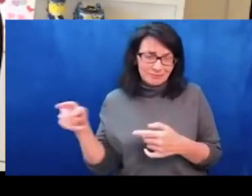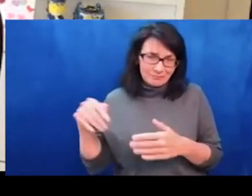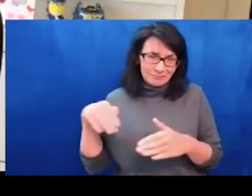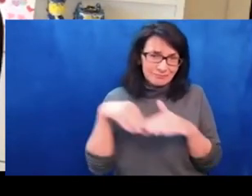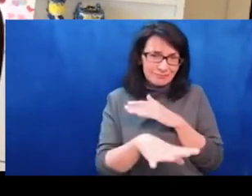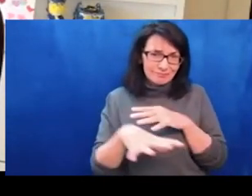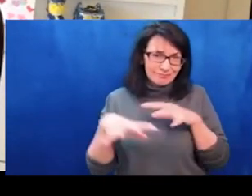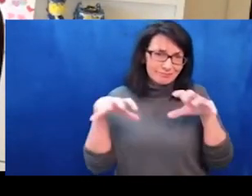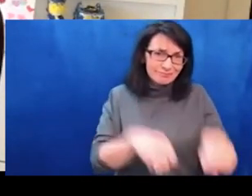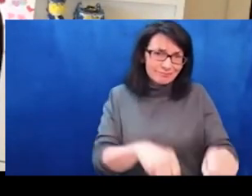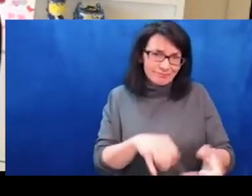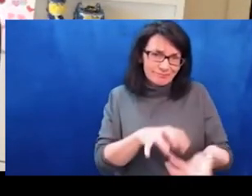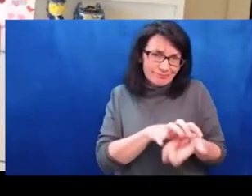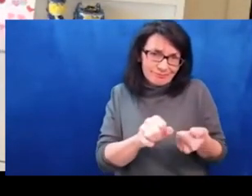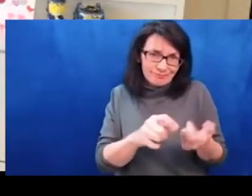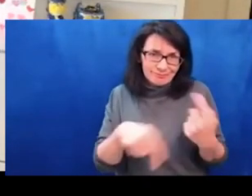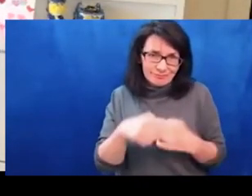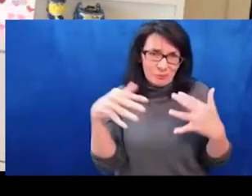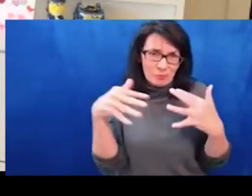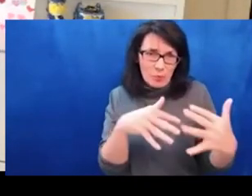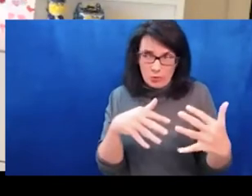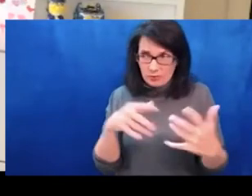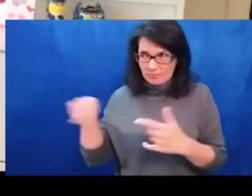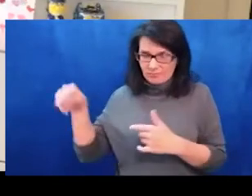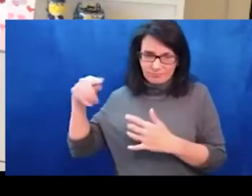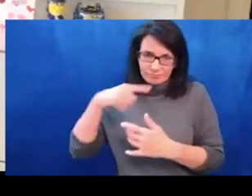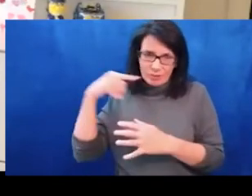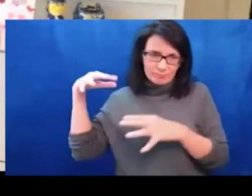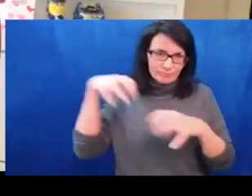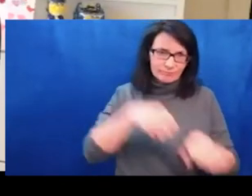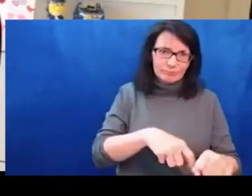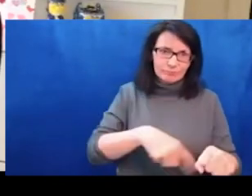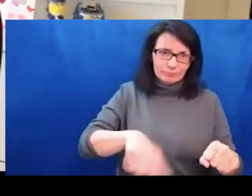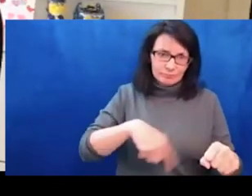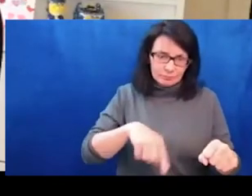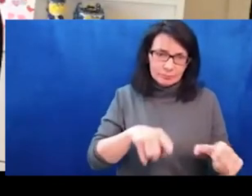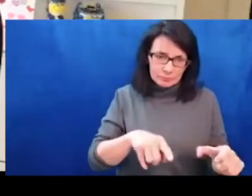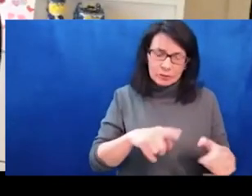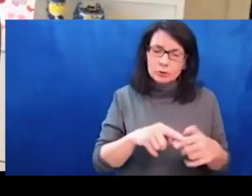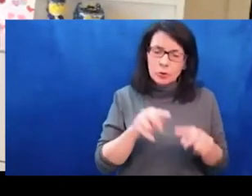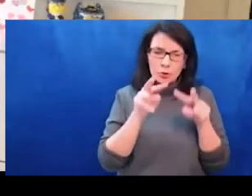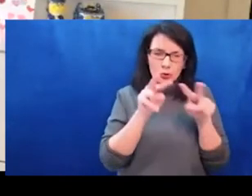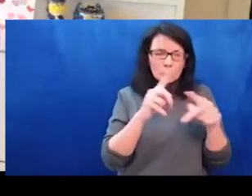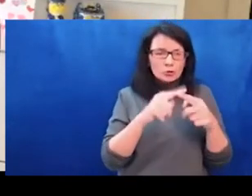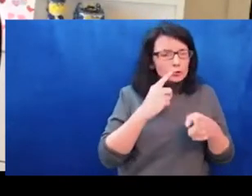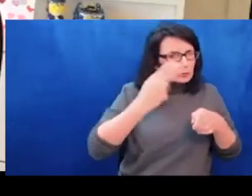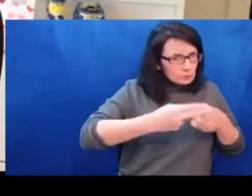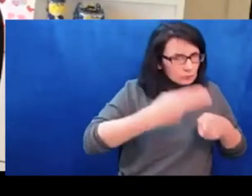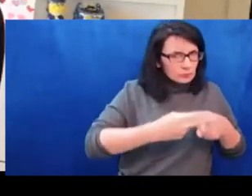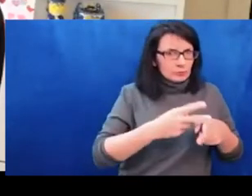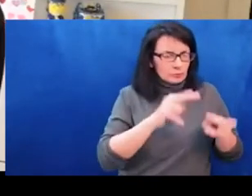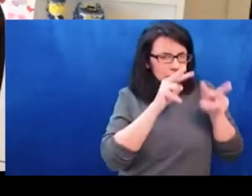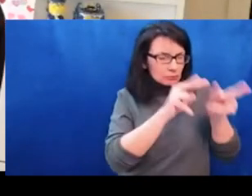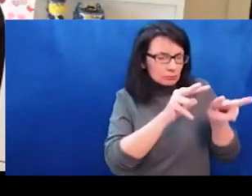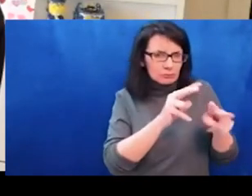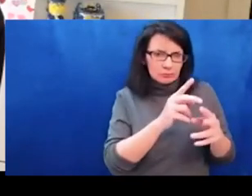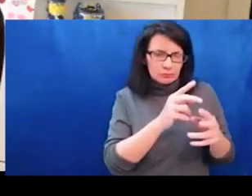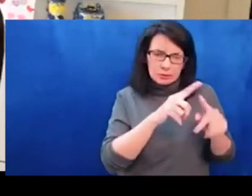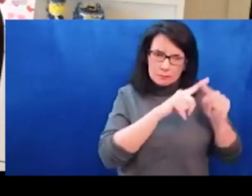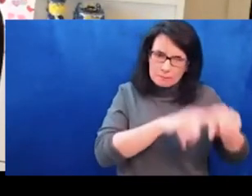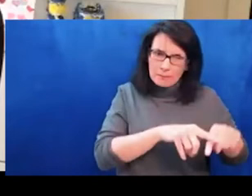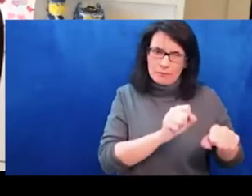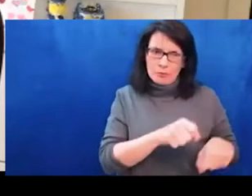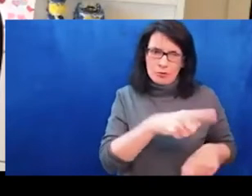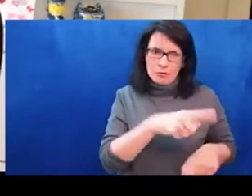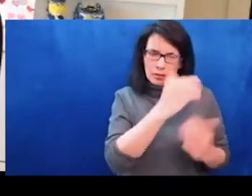law have been affected. As we know, the museum community is mobilizing to help colleagues in Ukraine and individuals can also help in this vein